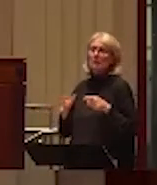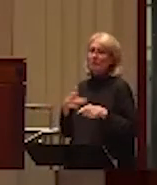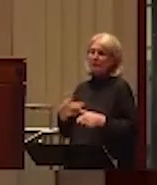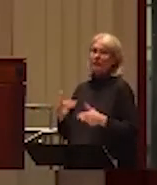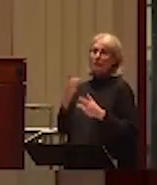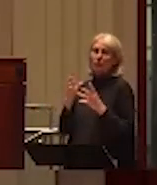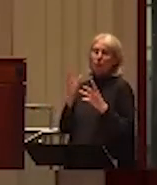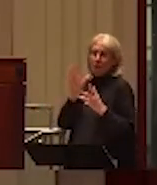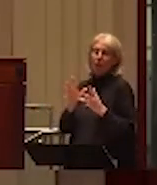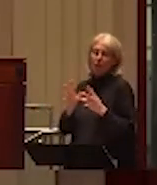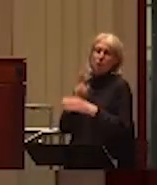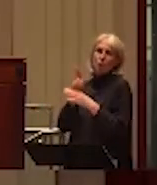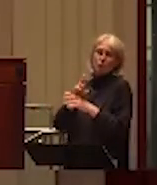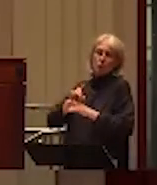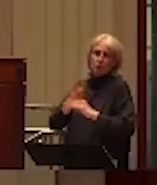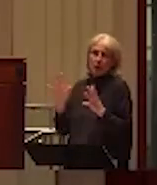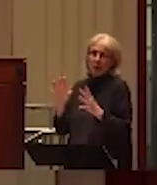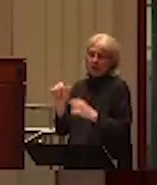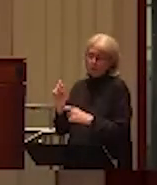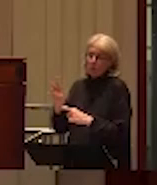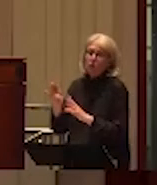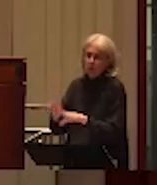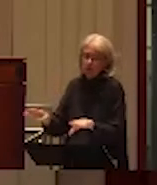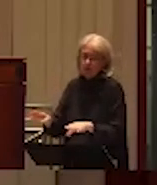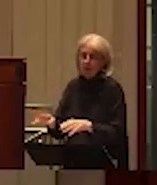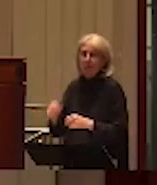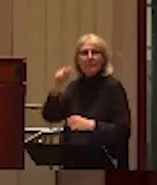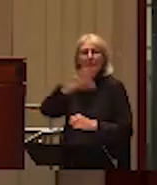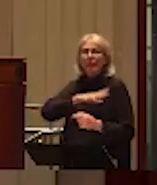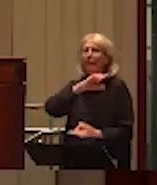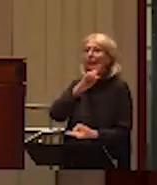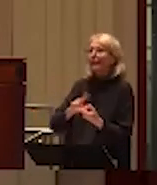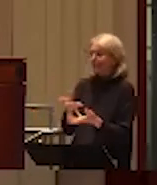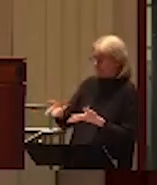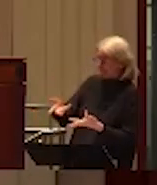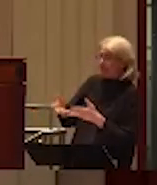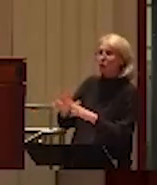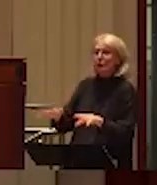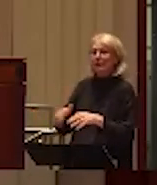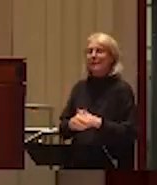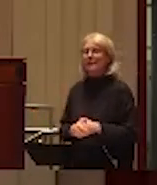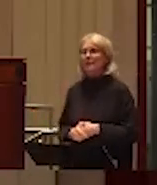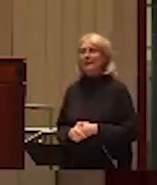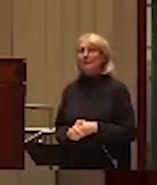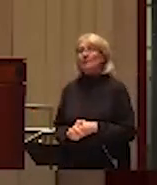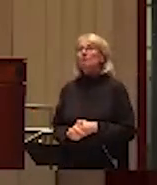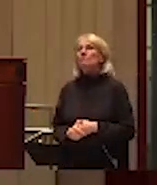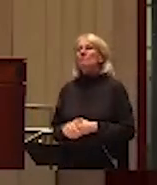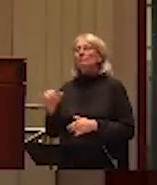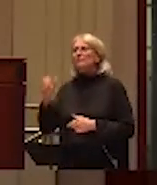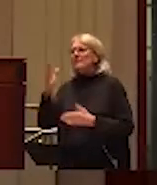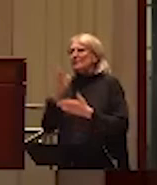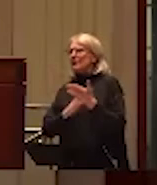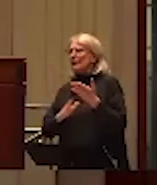But no, as far as we know today, and something that I've mentioned in the presentation, it's really... I know some studies